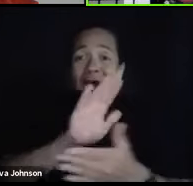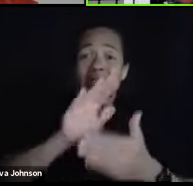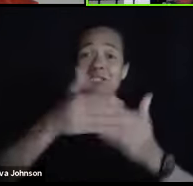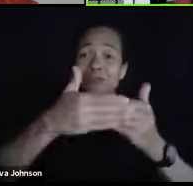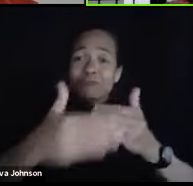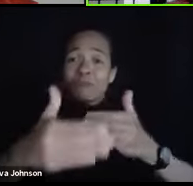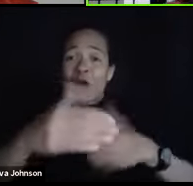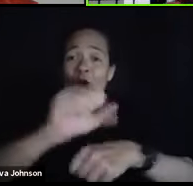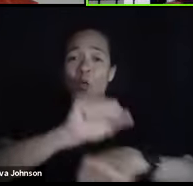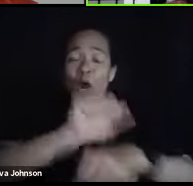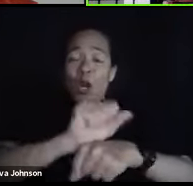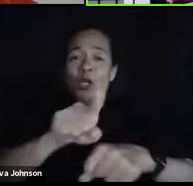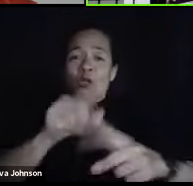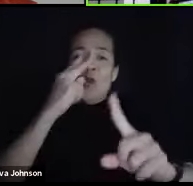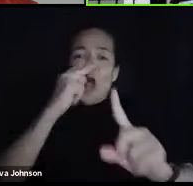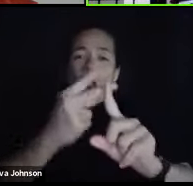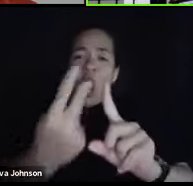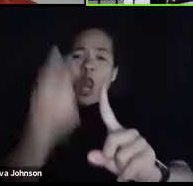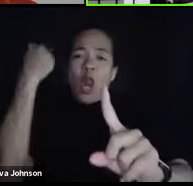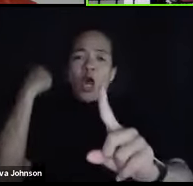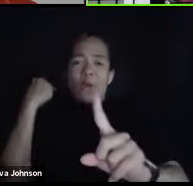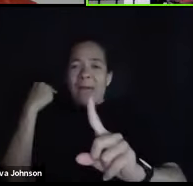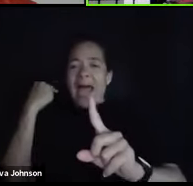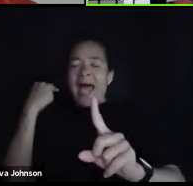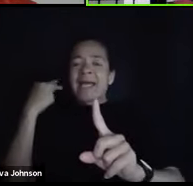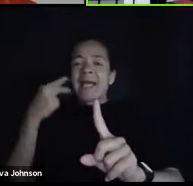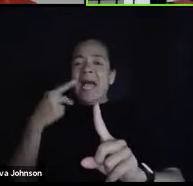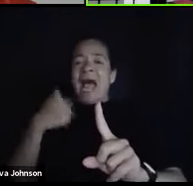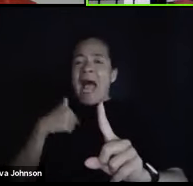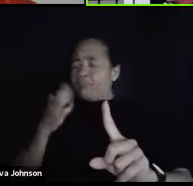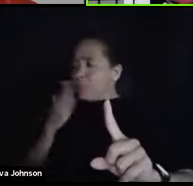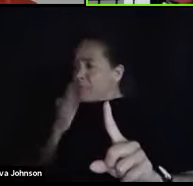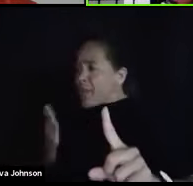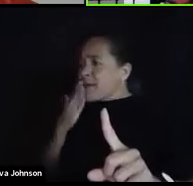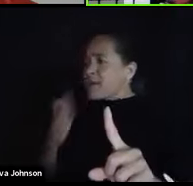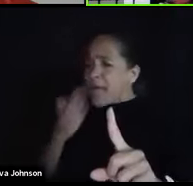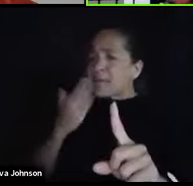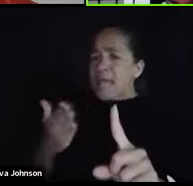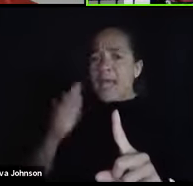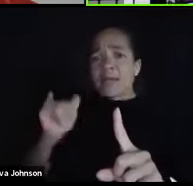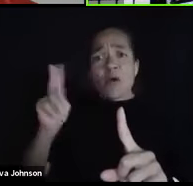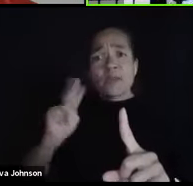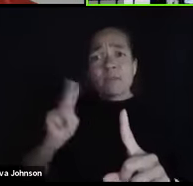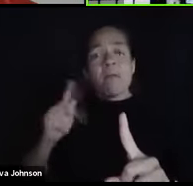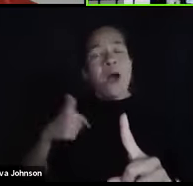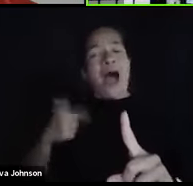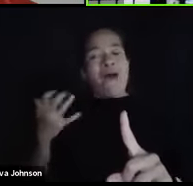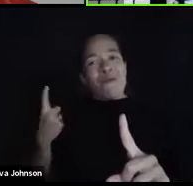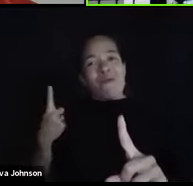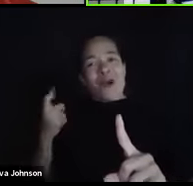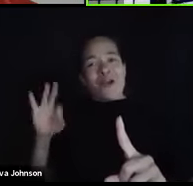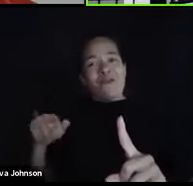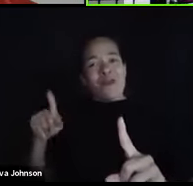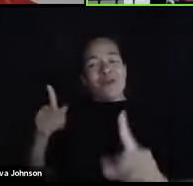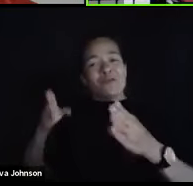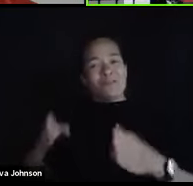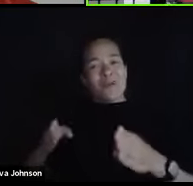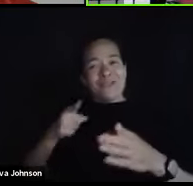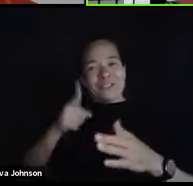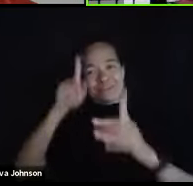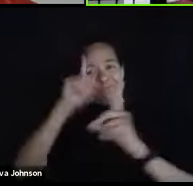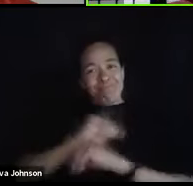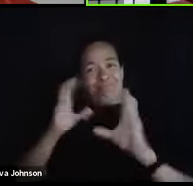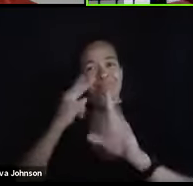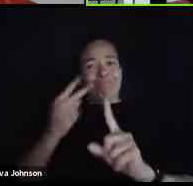I want to thank all the little people who helped me along the way and I want to be one of the ones that you mentioned. Let me just give you